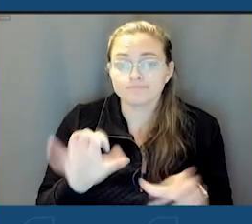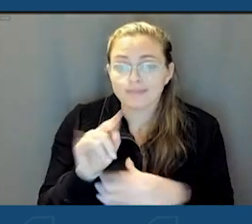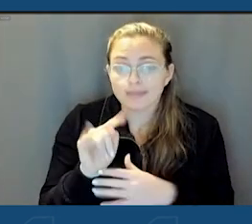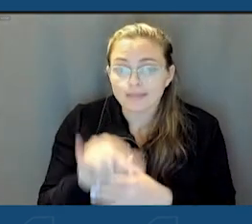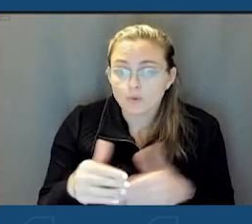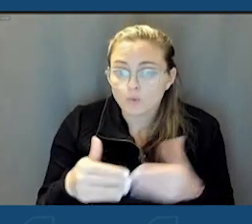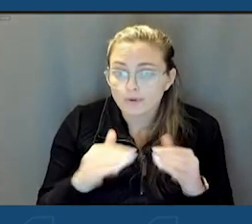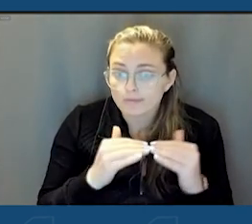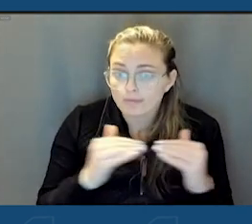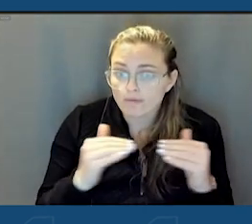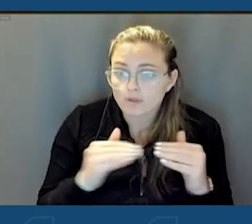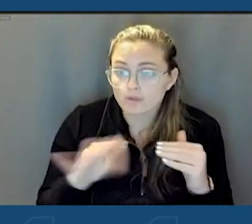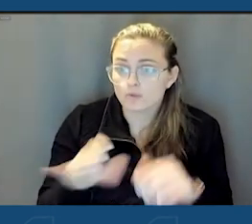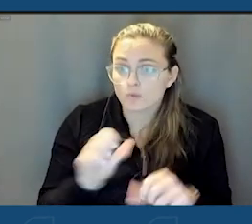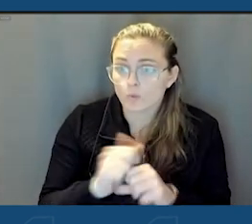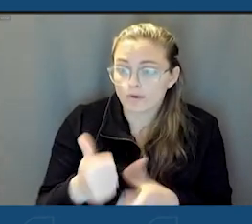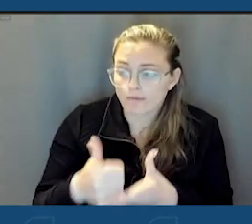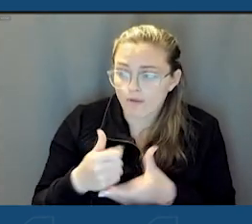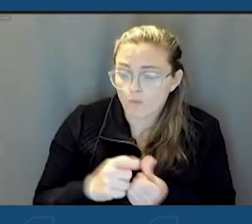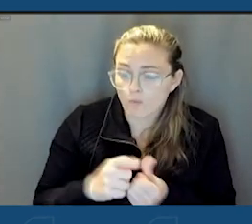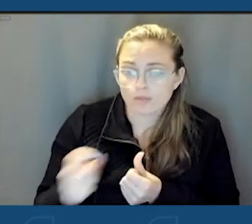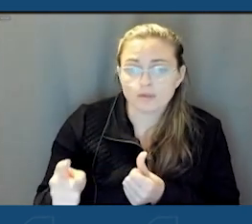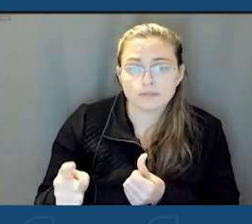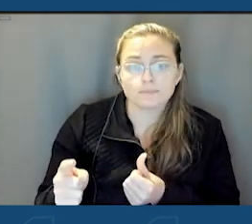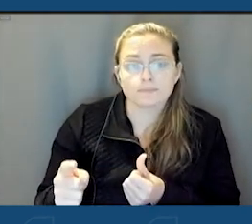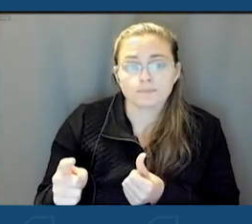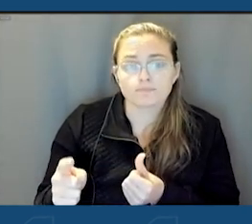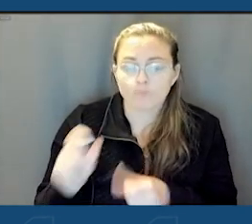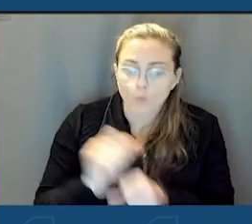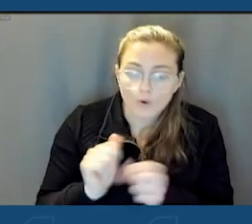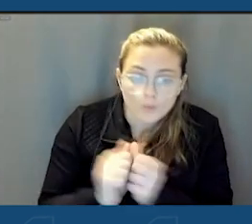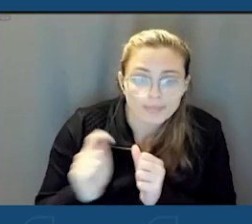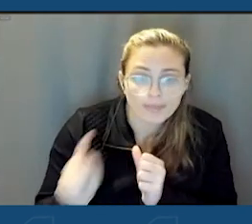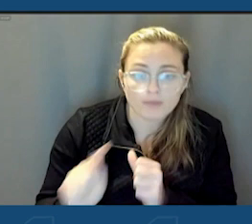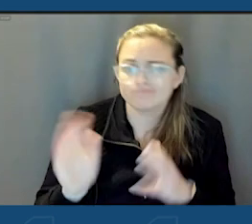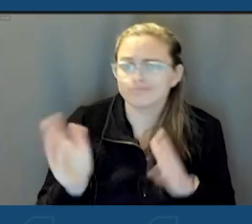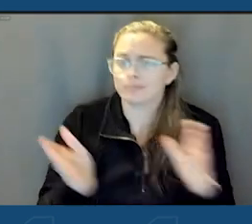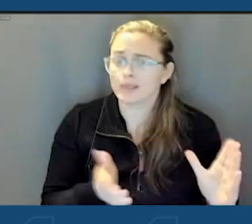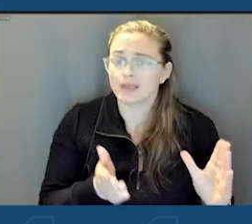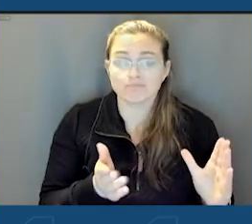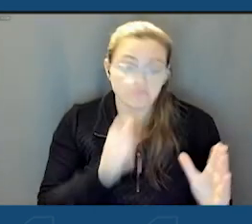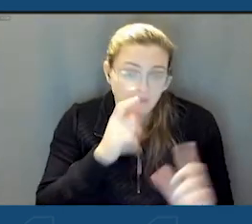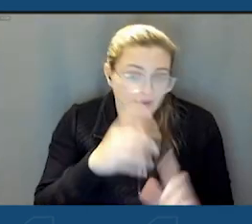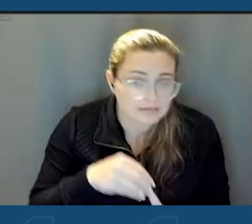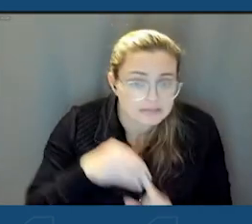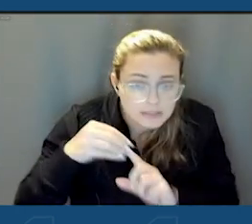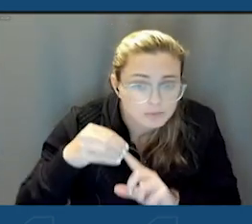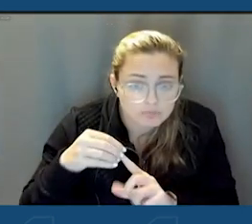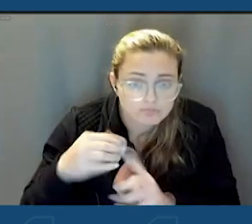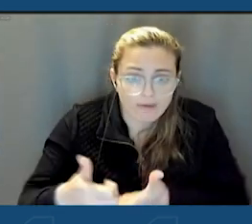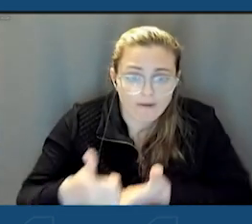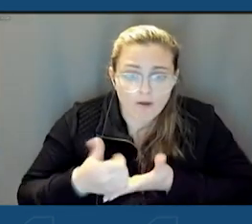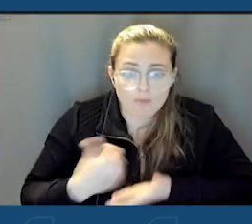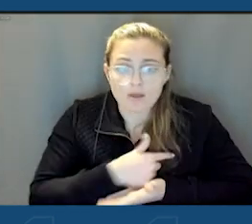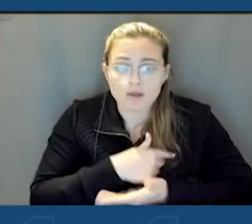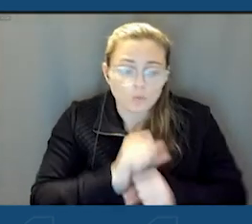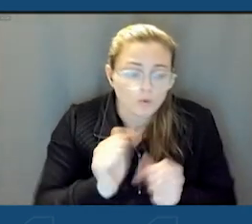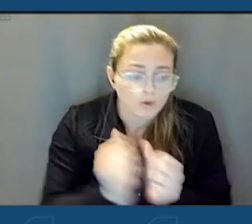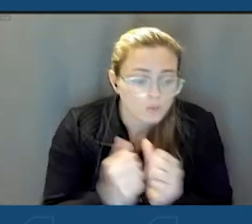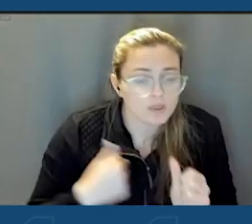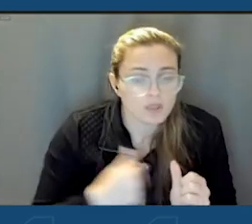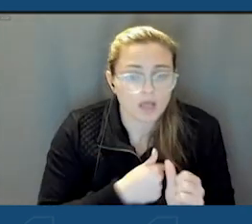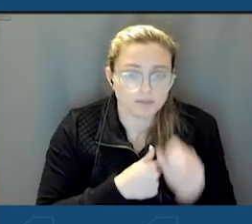to us. We worked together with them. And this plan was no exception. They helped us out. They worked with us.